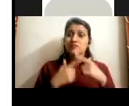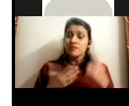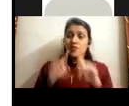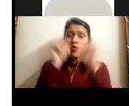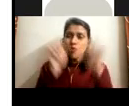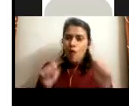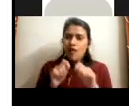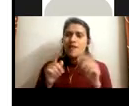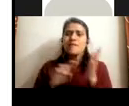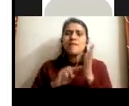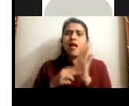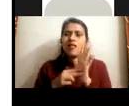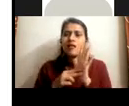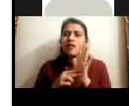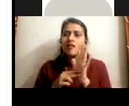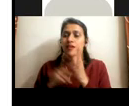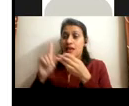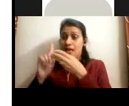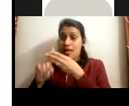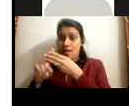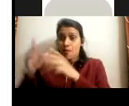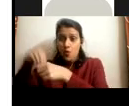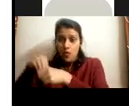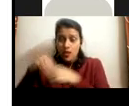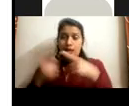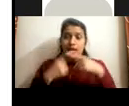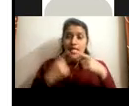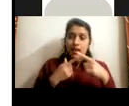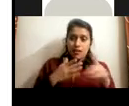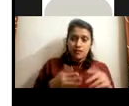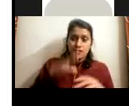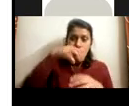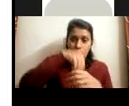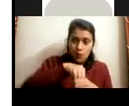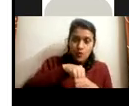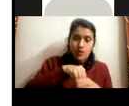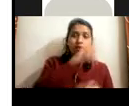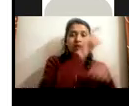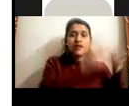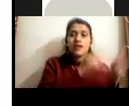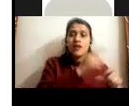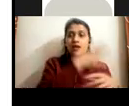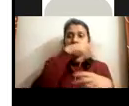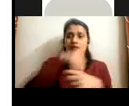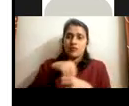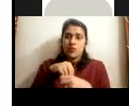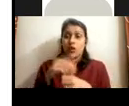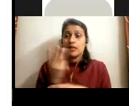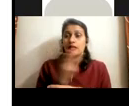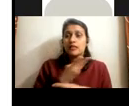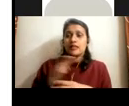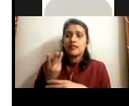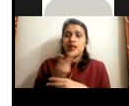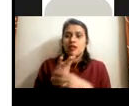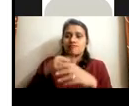of engaging the various partners, the employer, training agency, and most importantly, they can, the individual disability, all three coming